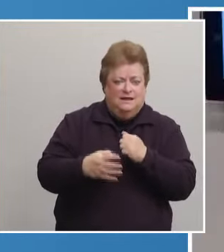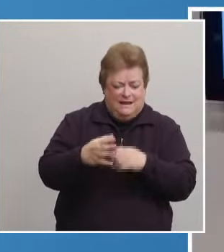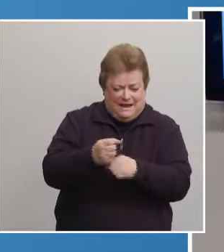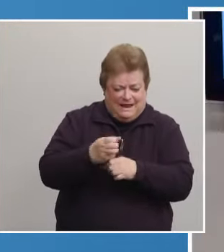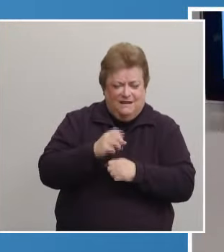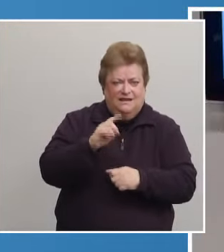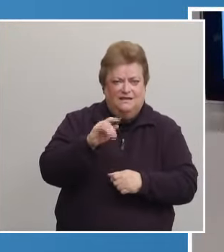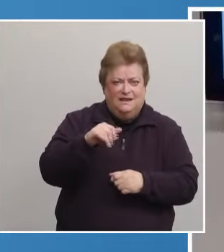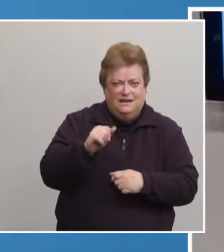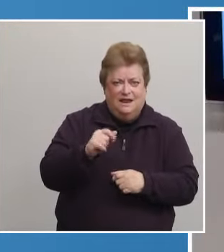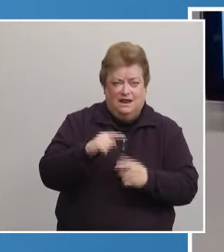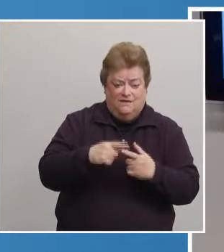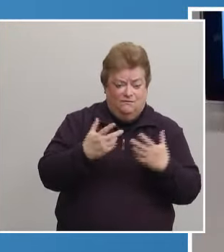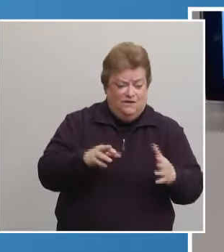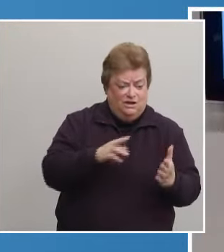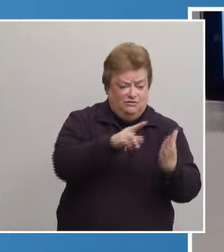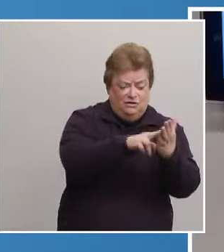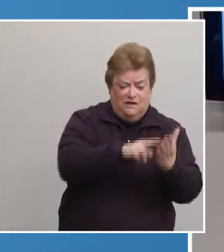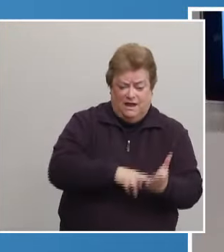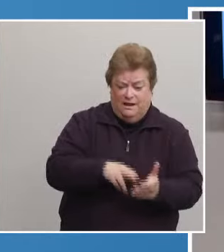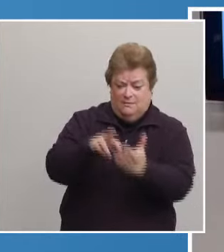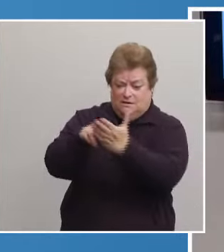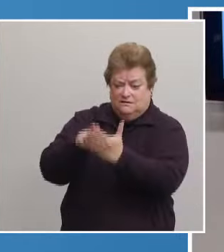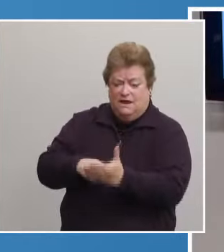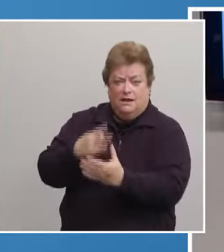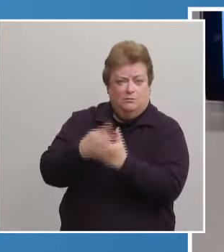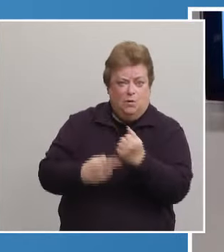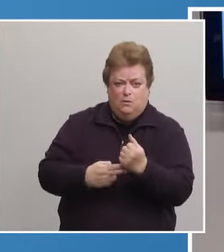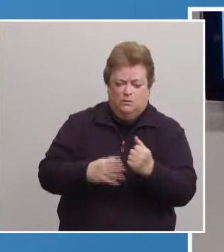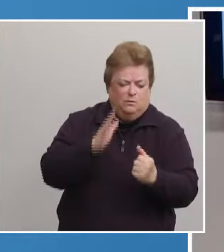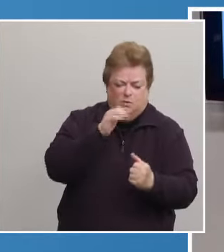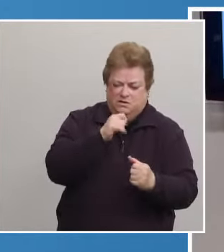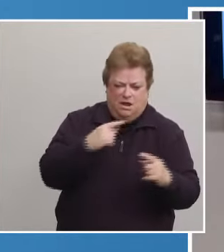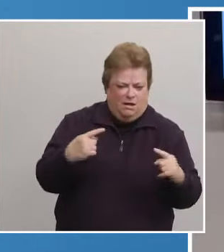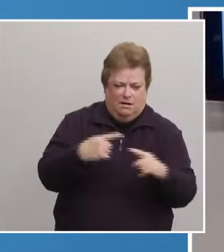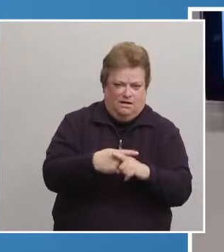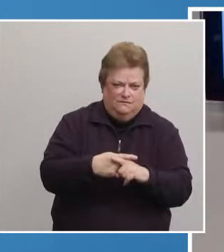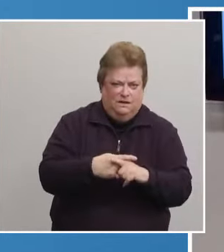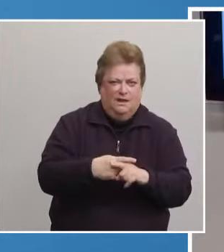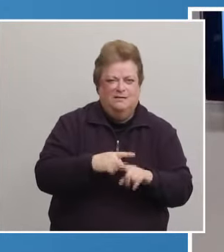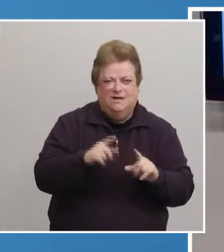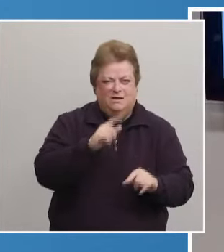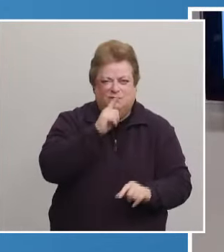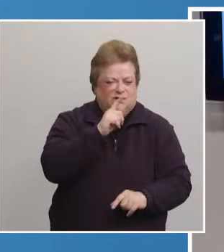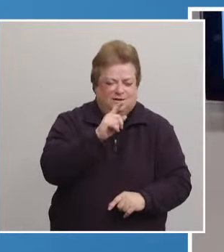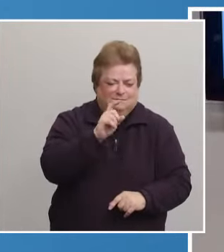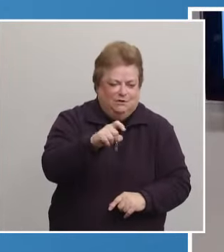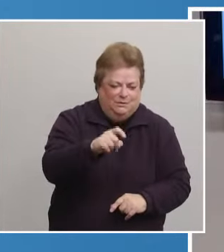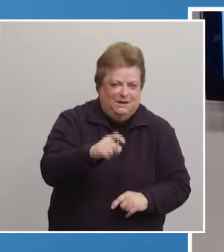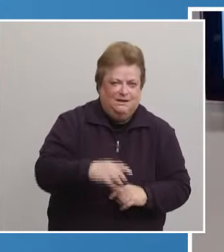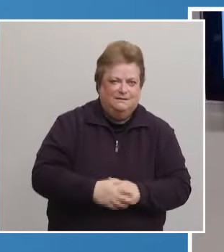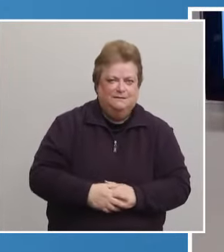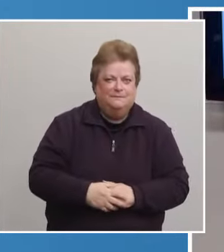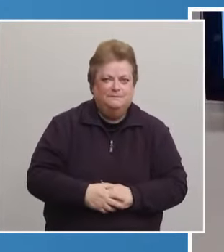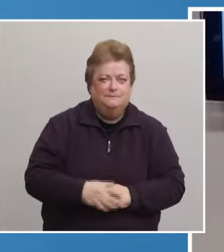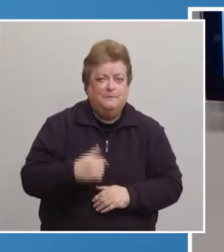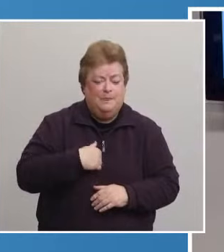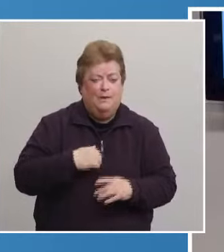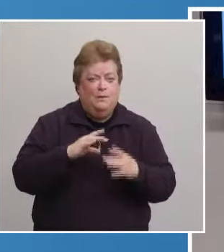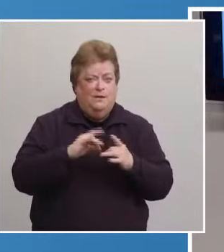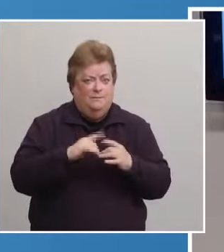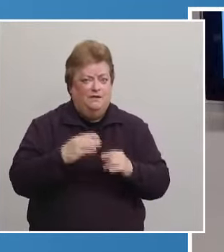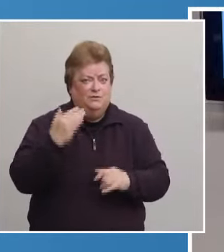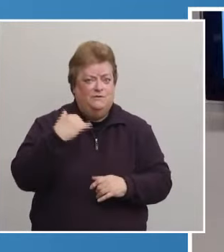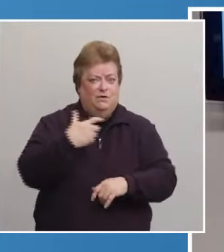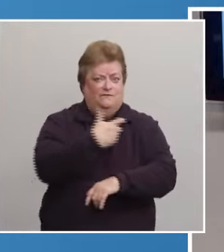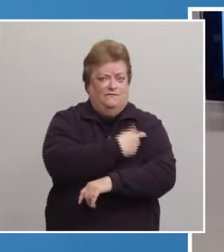If you have signed up on both sites, it won't cause any issue, but it's really not necessary. As we mentioned before, a